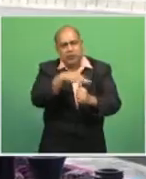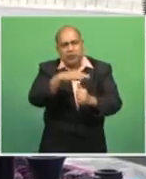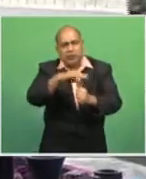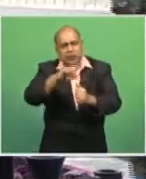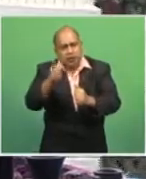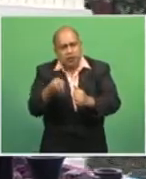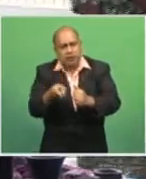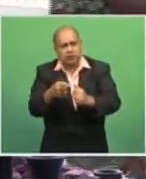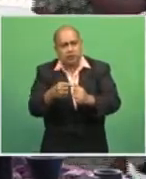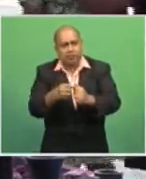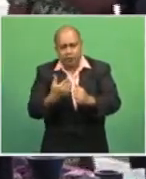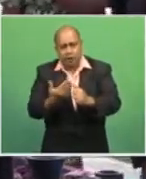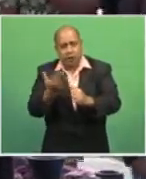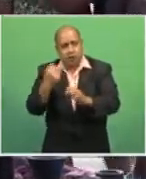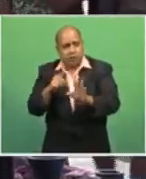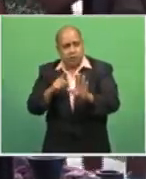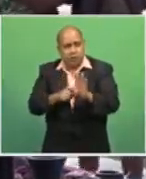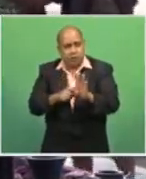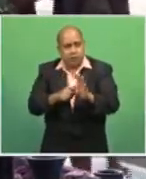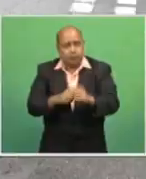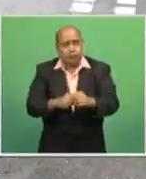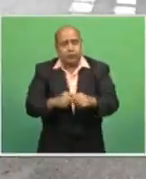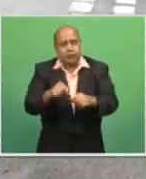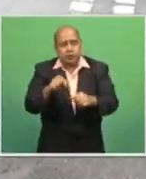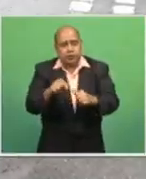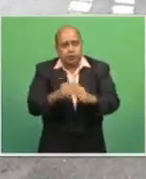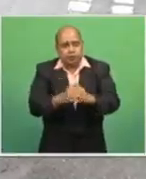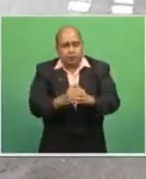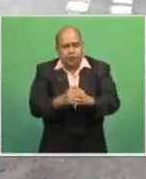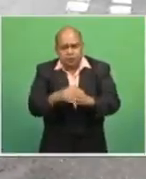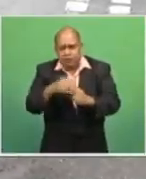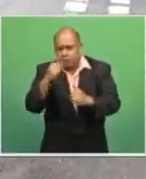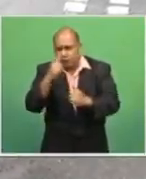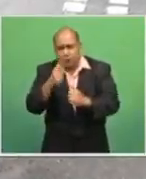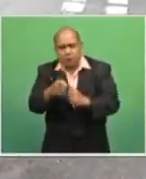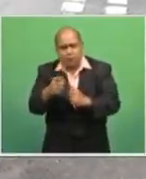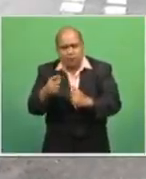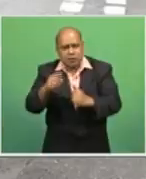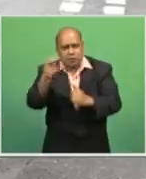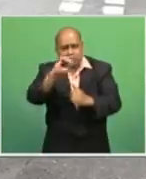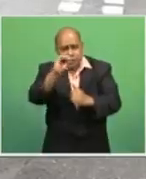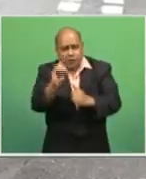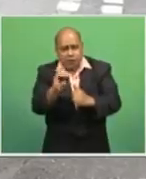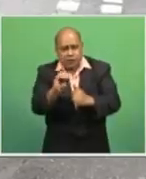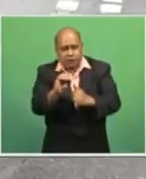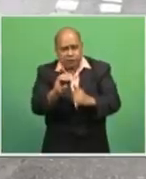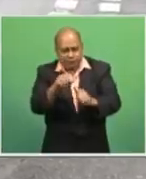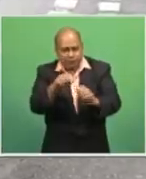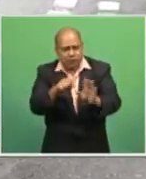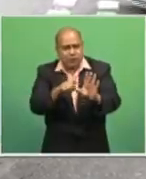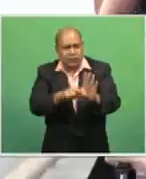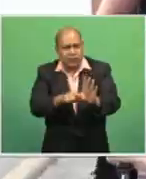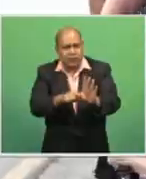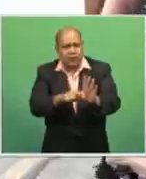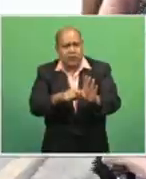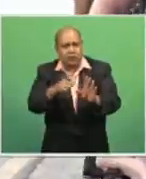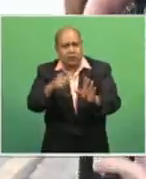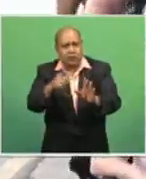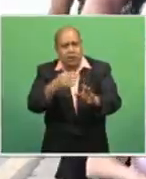year. The industry had projected a 3% growth this year, expecting 937,000 arrivals.